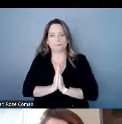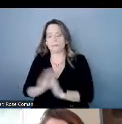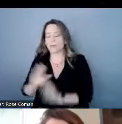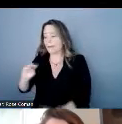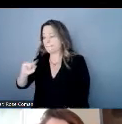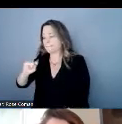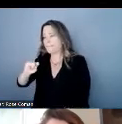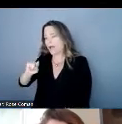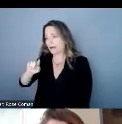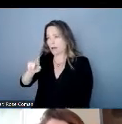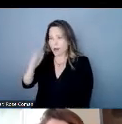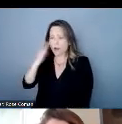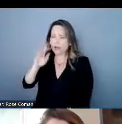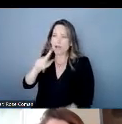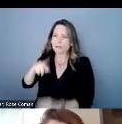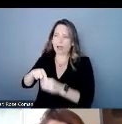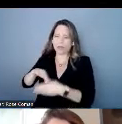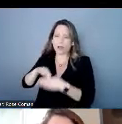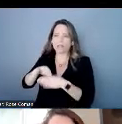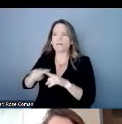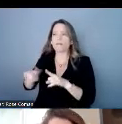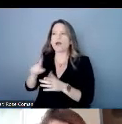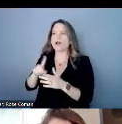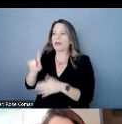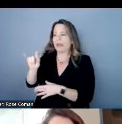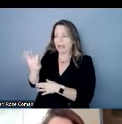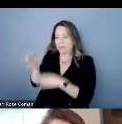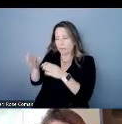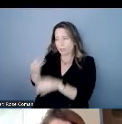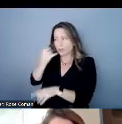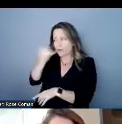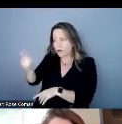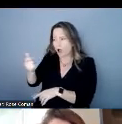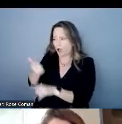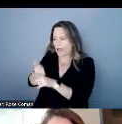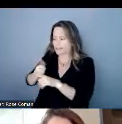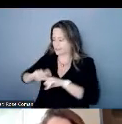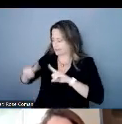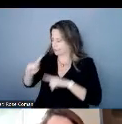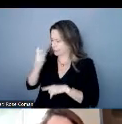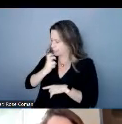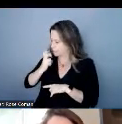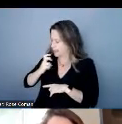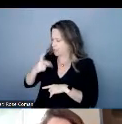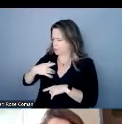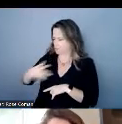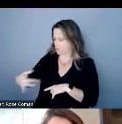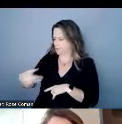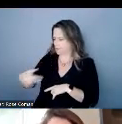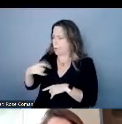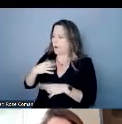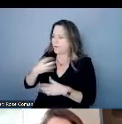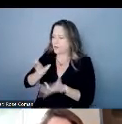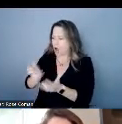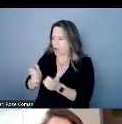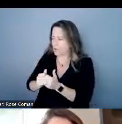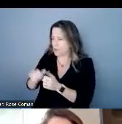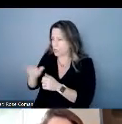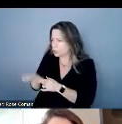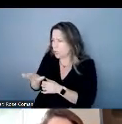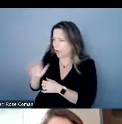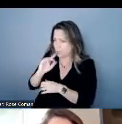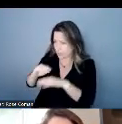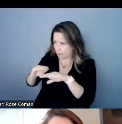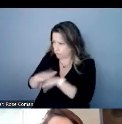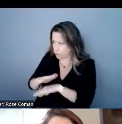someone that has a different speech pattern or if if you're talking to a child will that have an impact on what kind of captioning you'd want